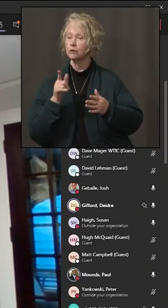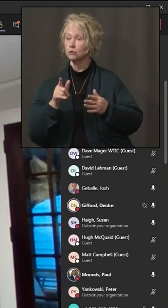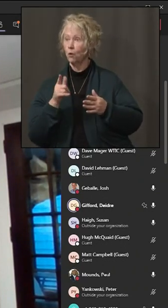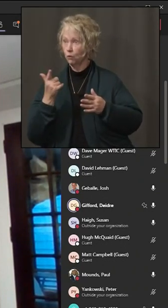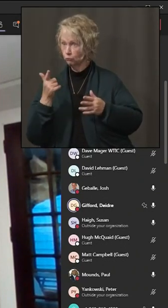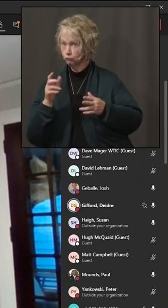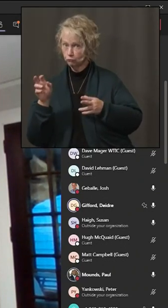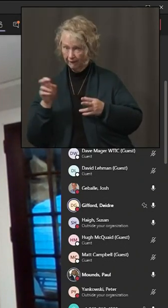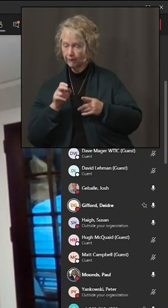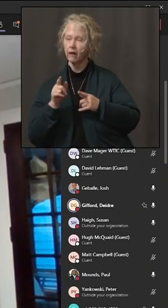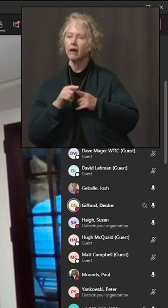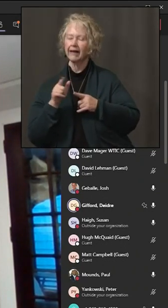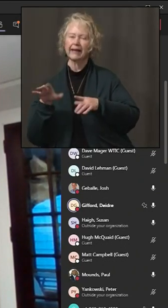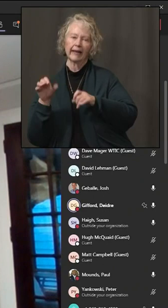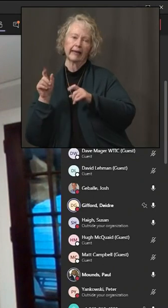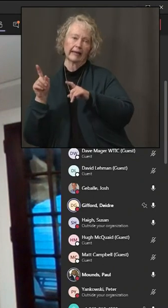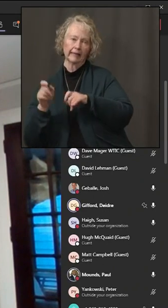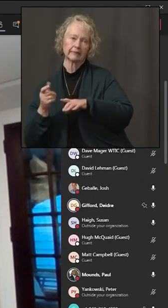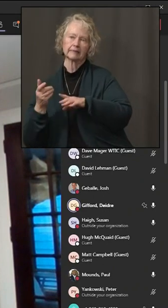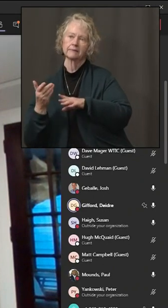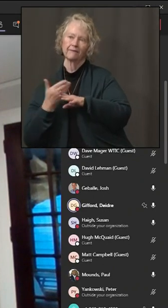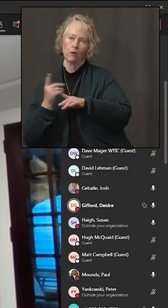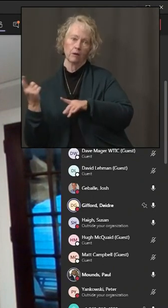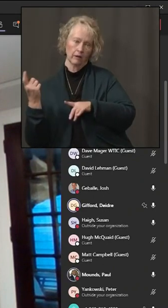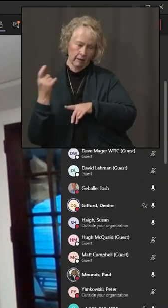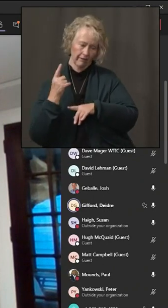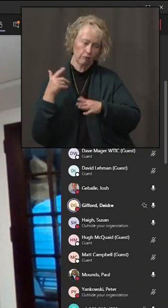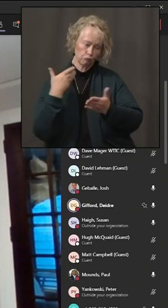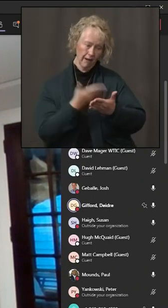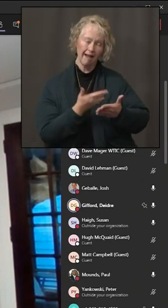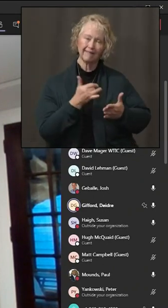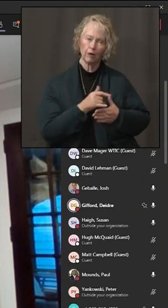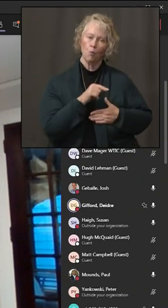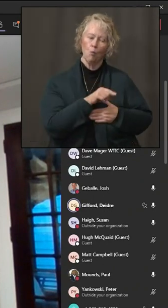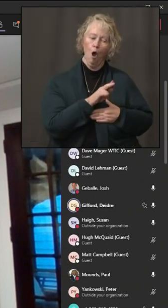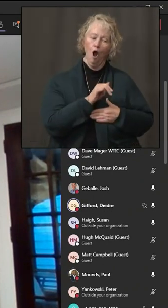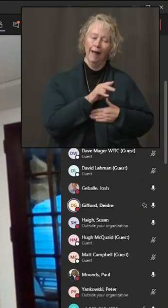quarantine as much as possible until you get a negative test in Connecticut.